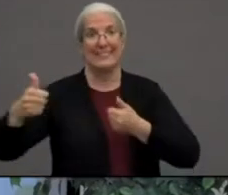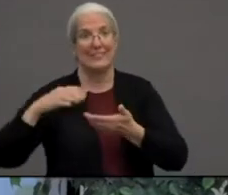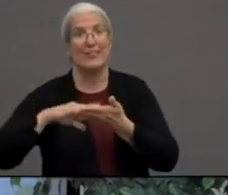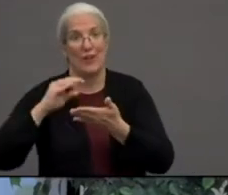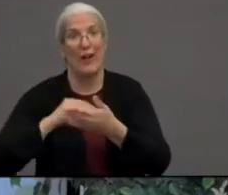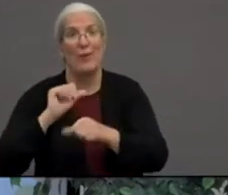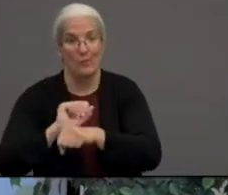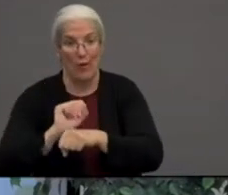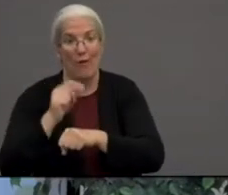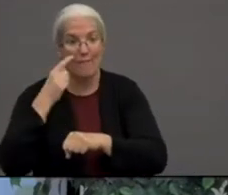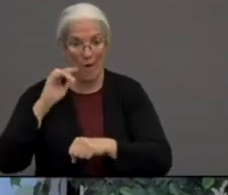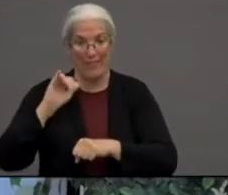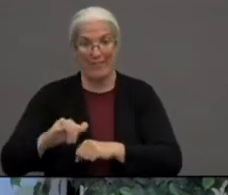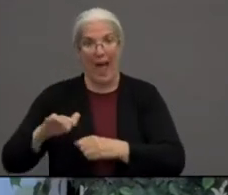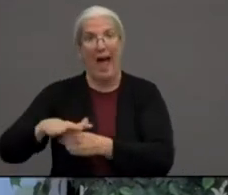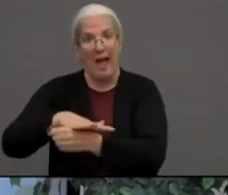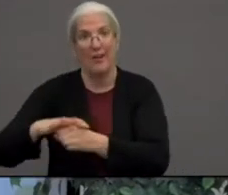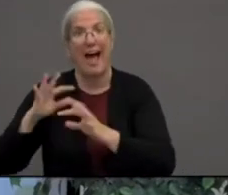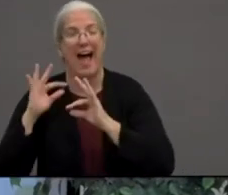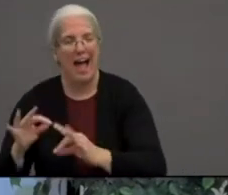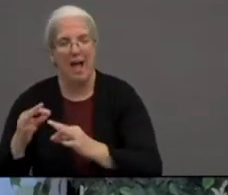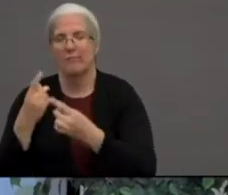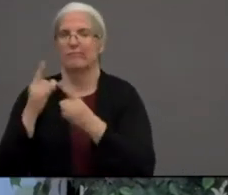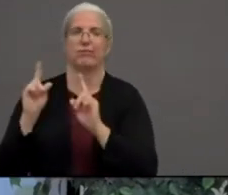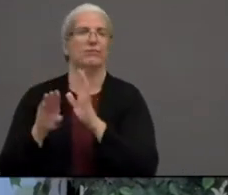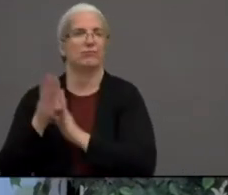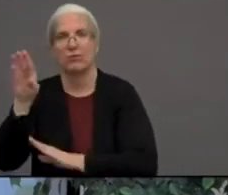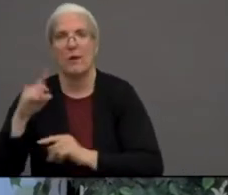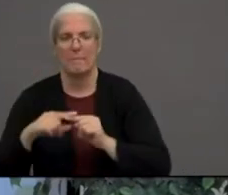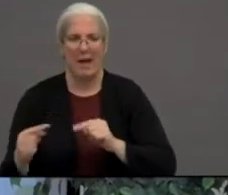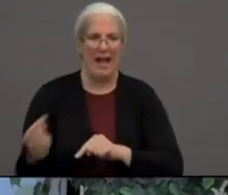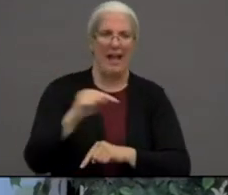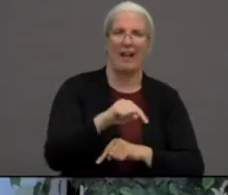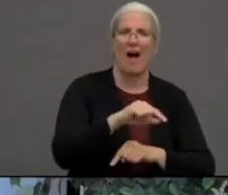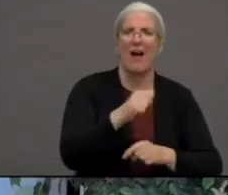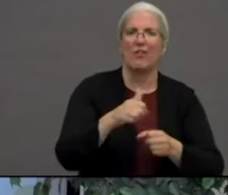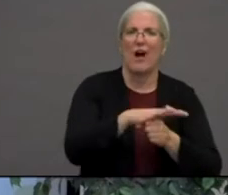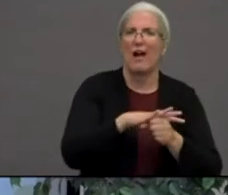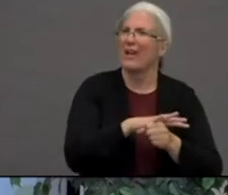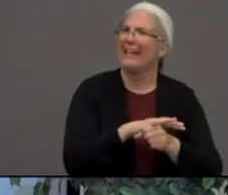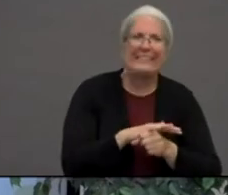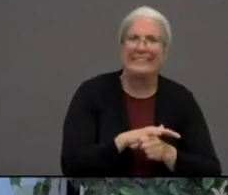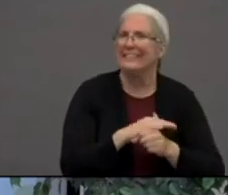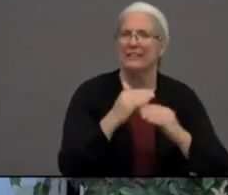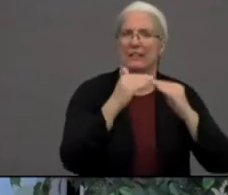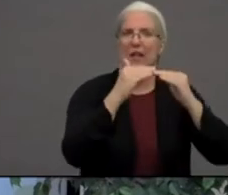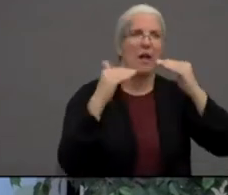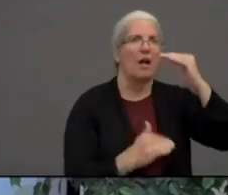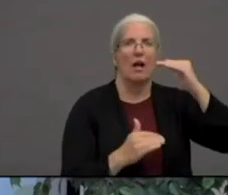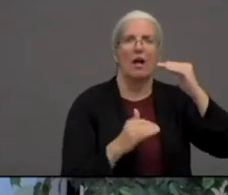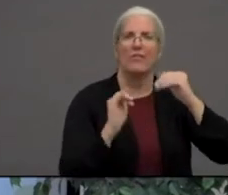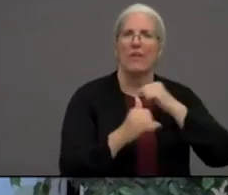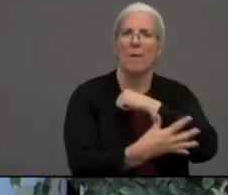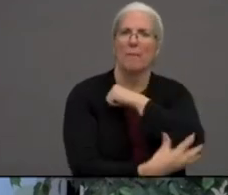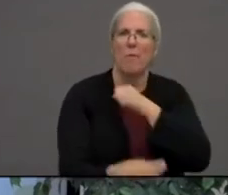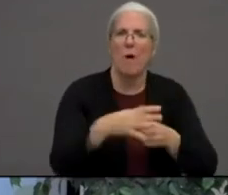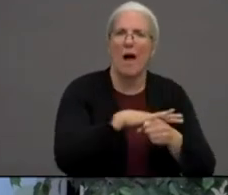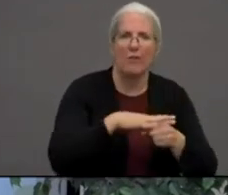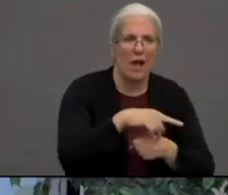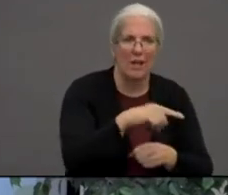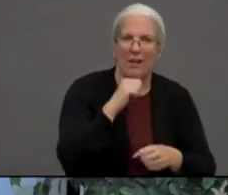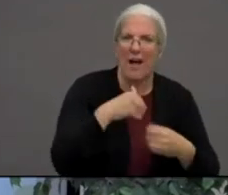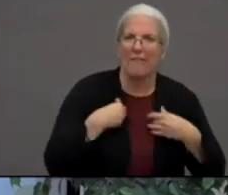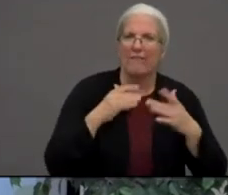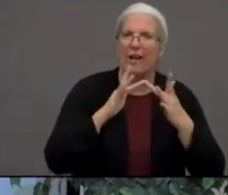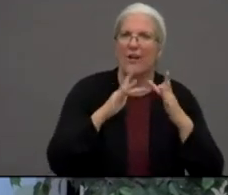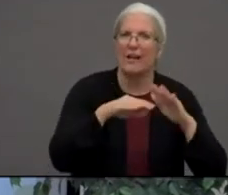affected, where their income levels fall into a certain range, you know, they didn't have internet access. Just share information about